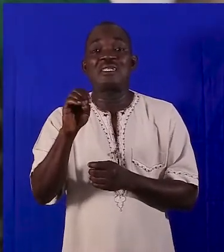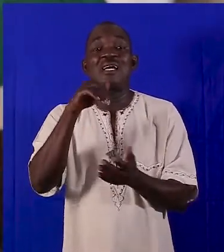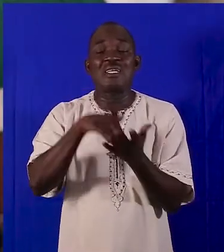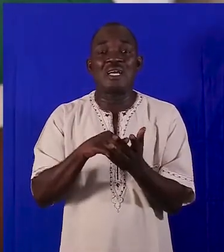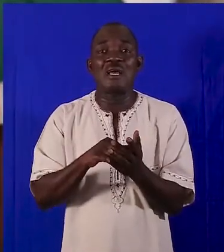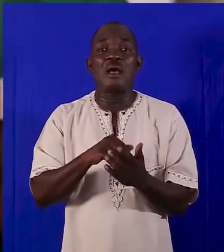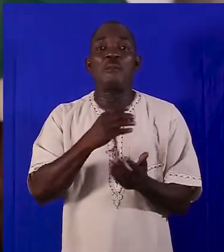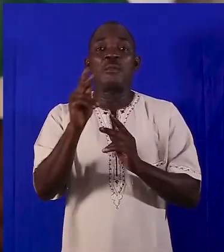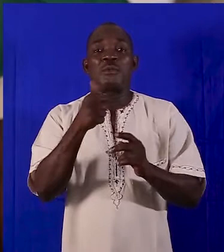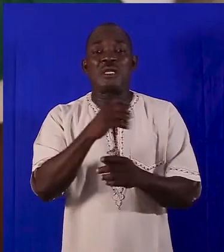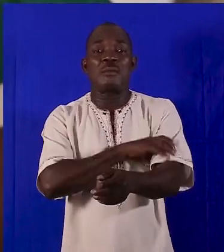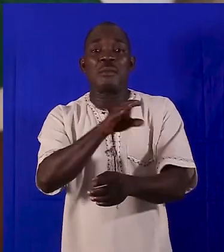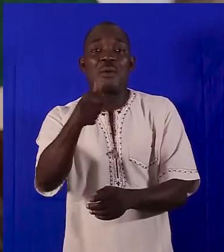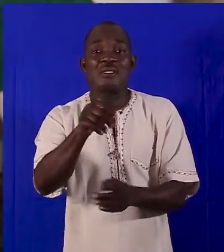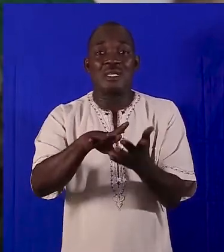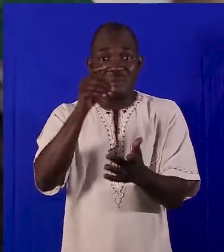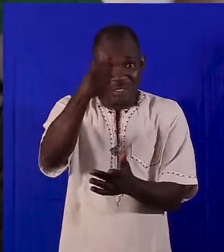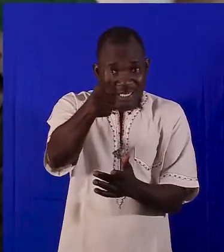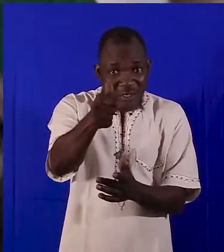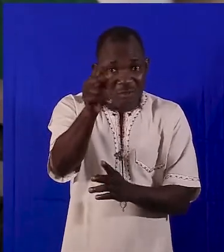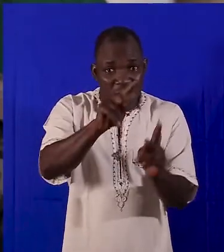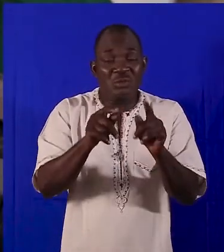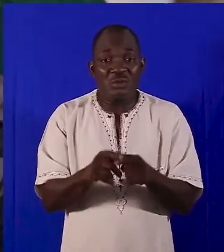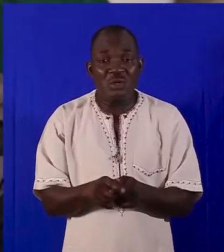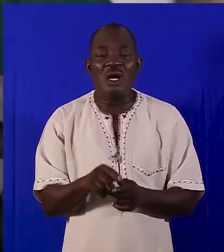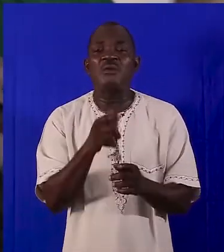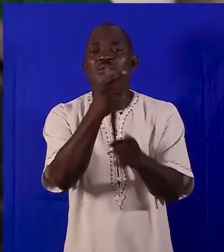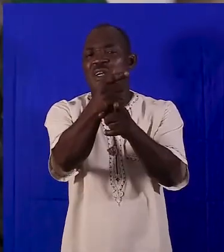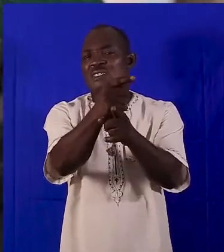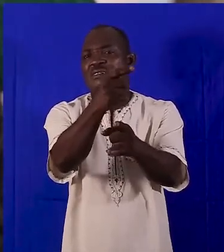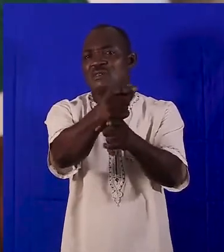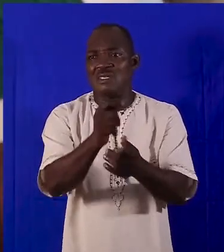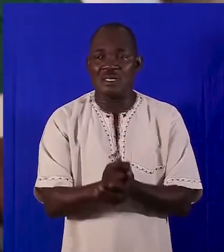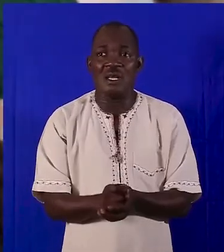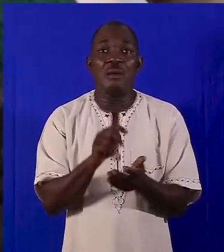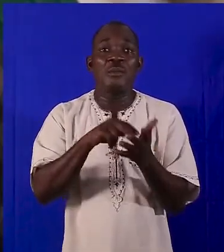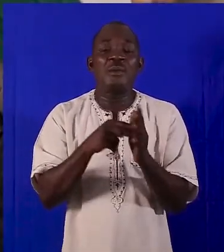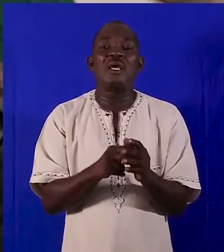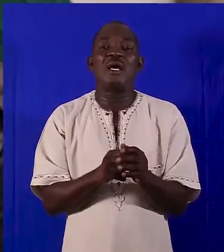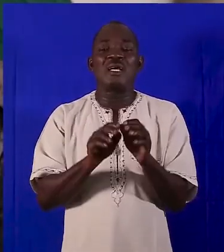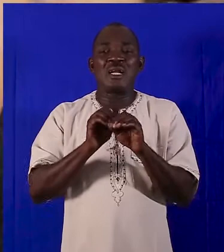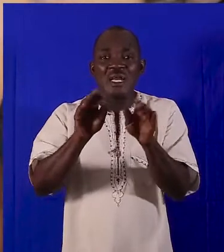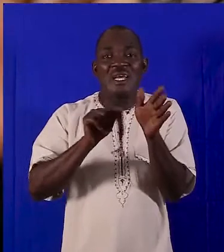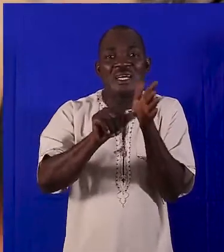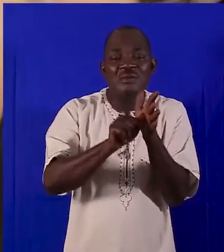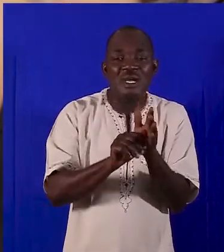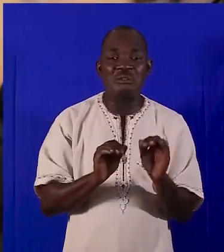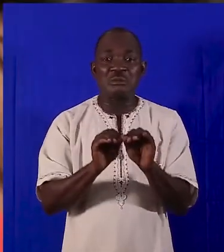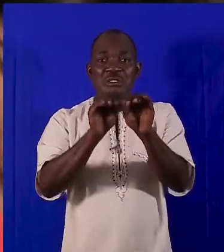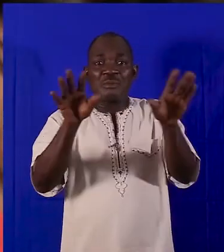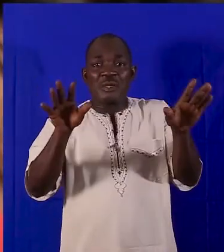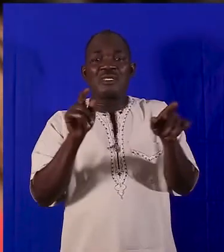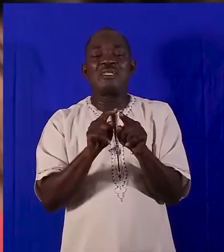to appoint MMDCs and give the power to the citizens to elect their own MMDCs? Exactly.